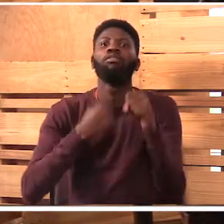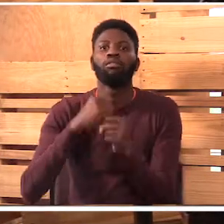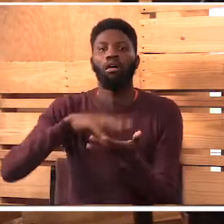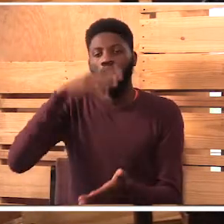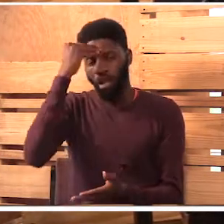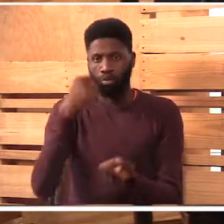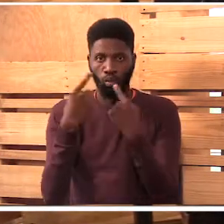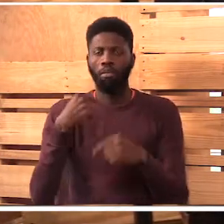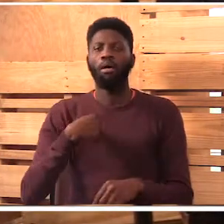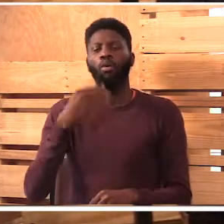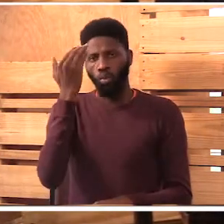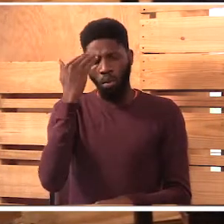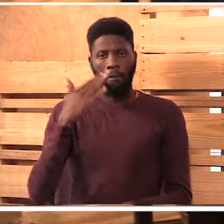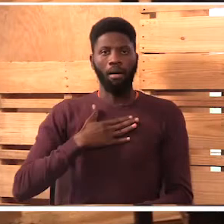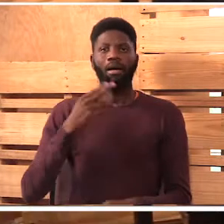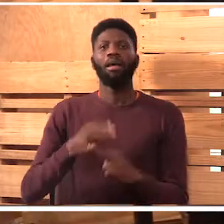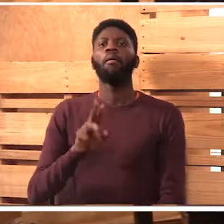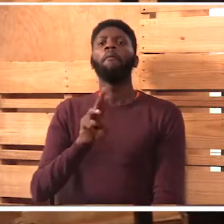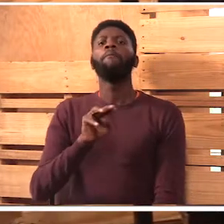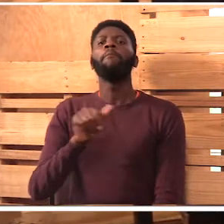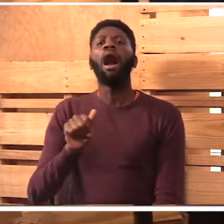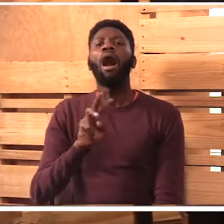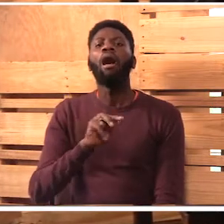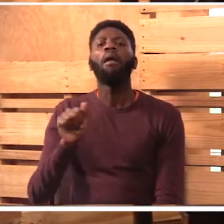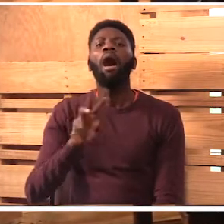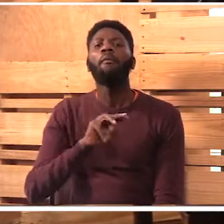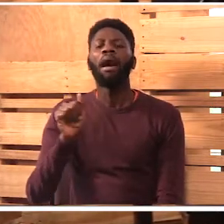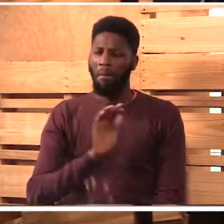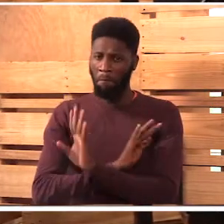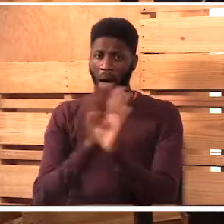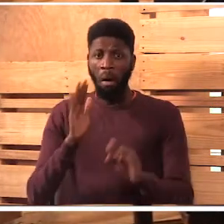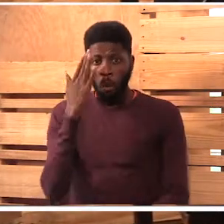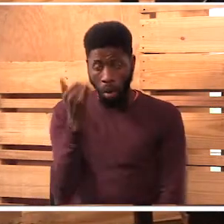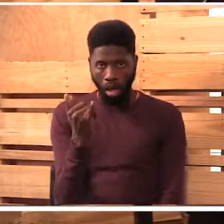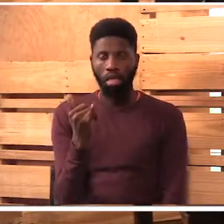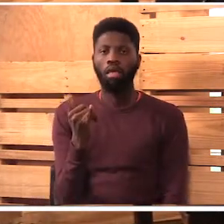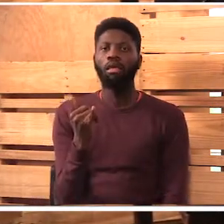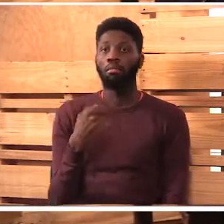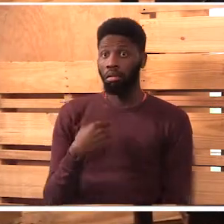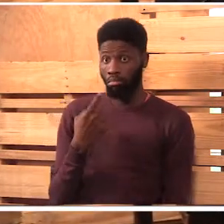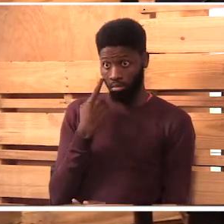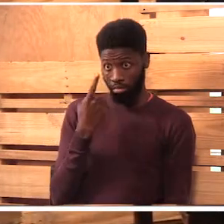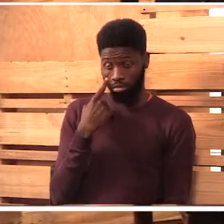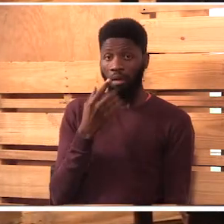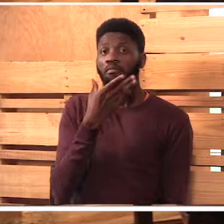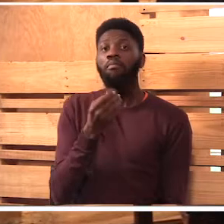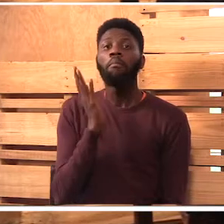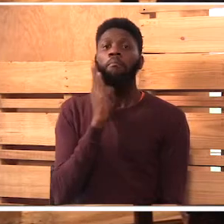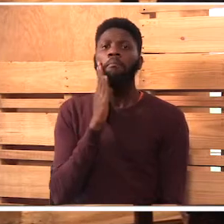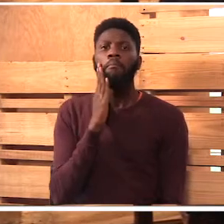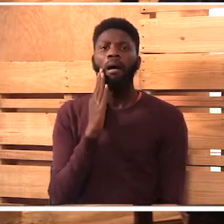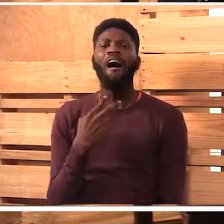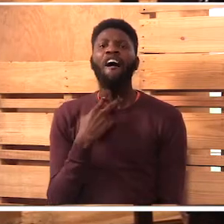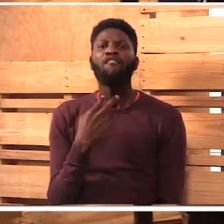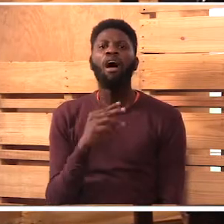That's me, I knew my name was Ma. Ma. Ma. Ma. Because that's how I used to see my dad and mom pronounced.